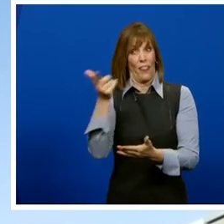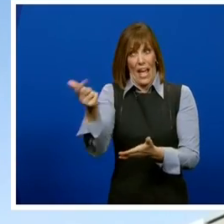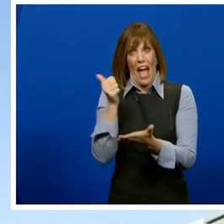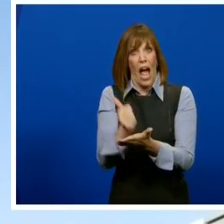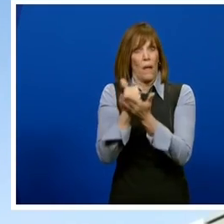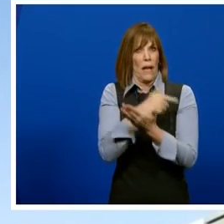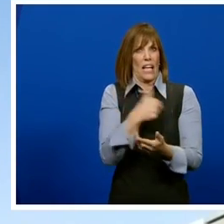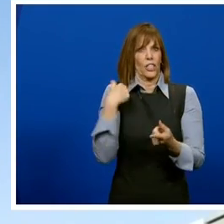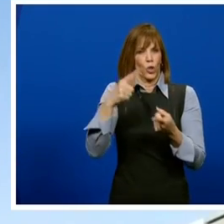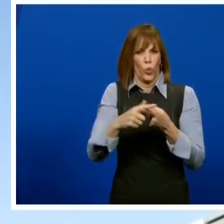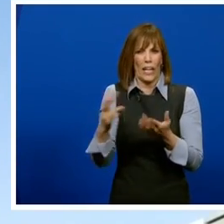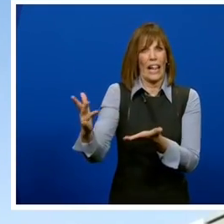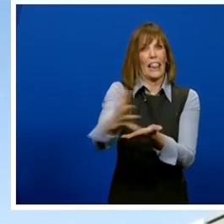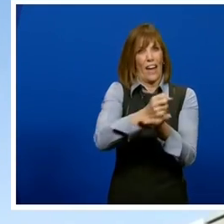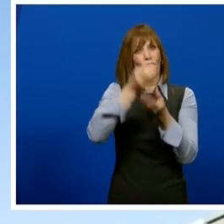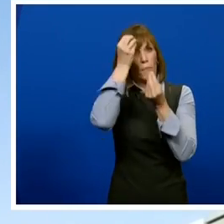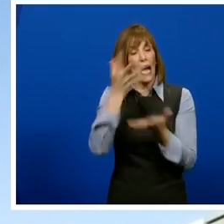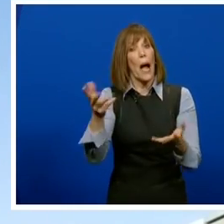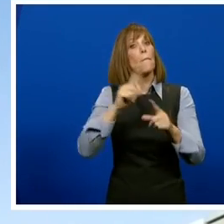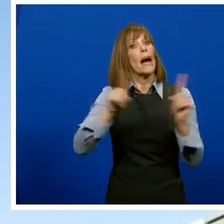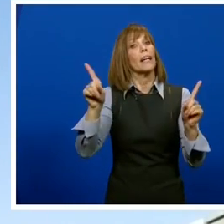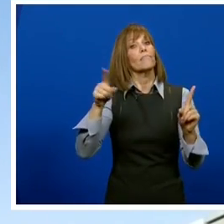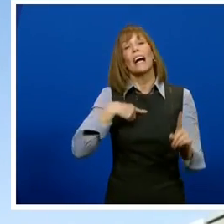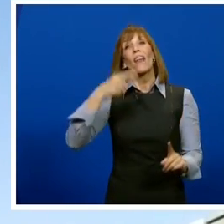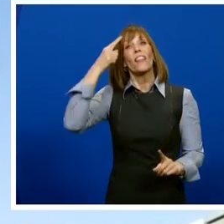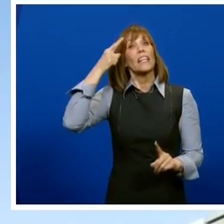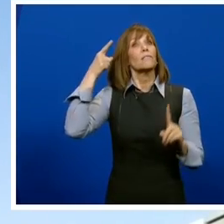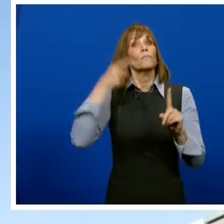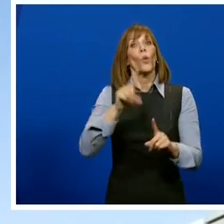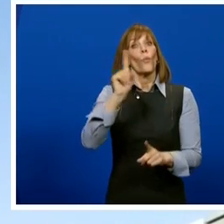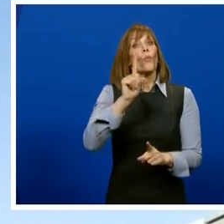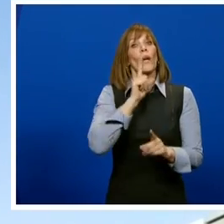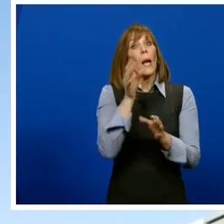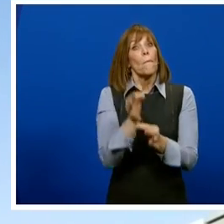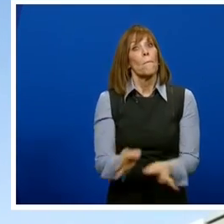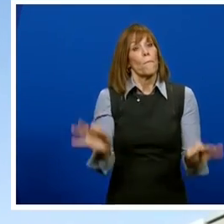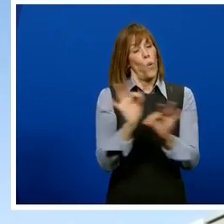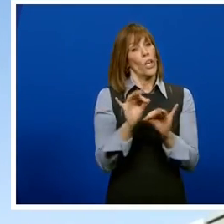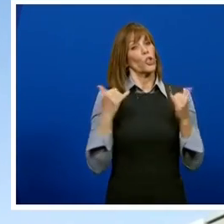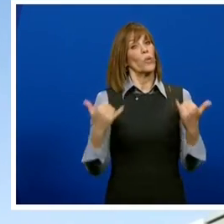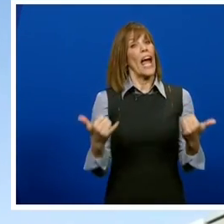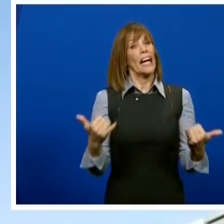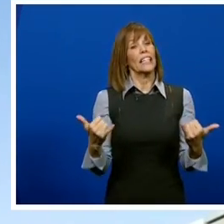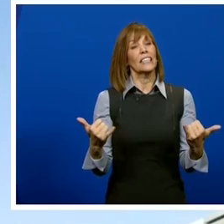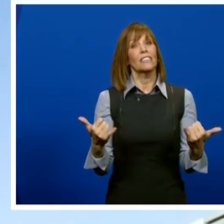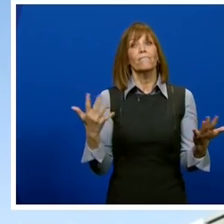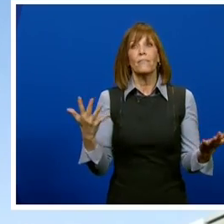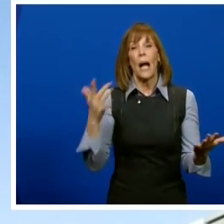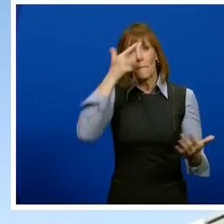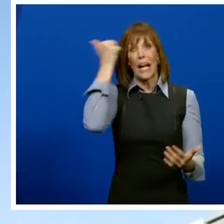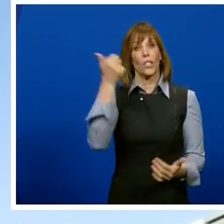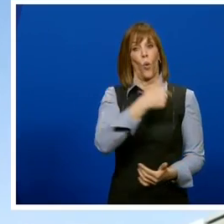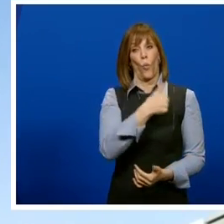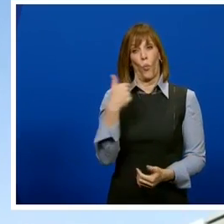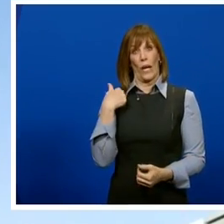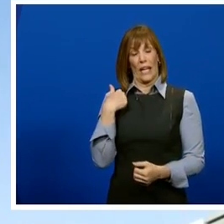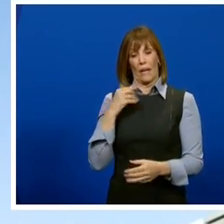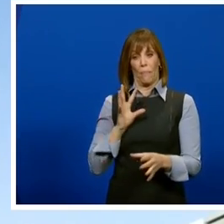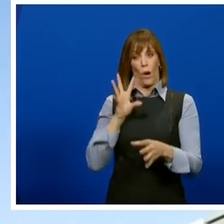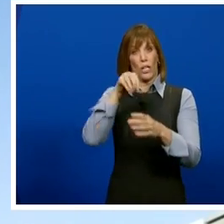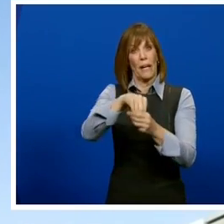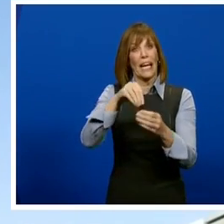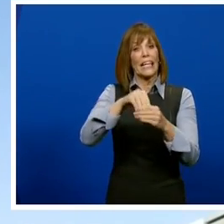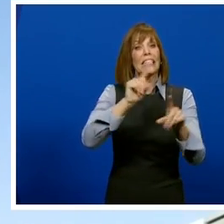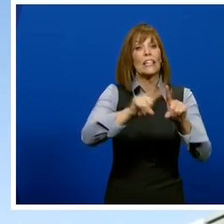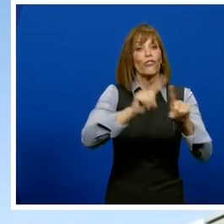this data. But I think what really is important today is because we participated in these other